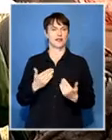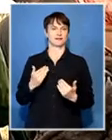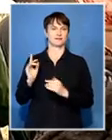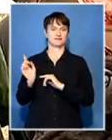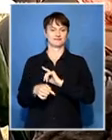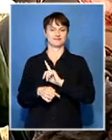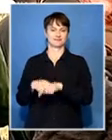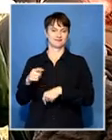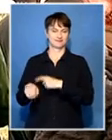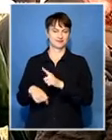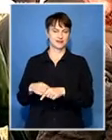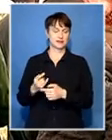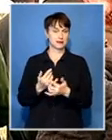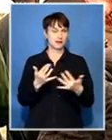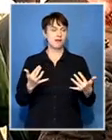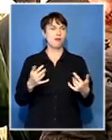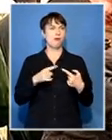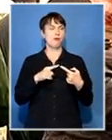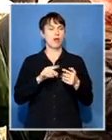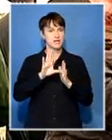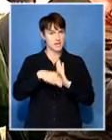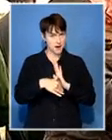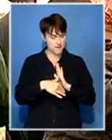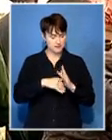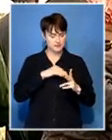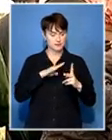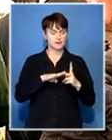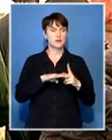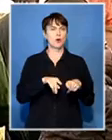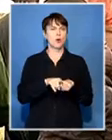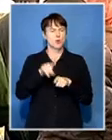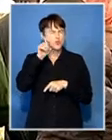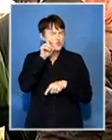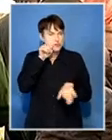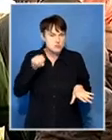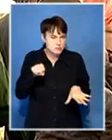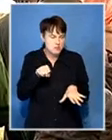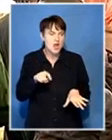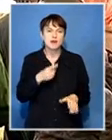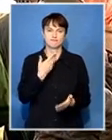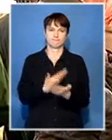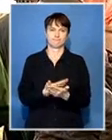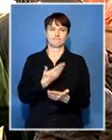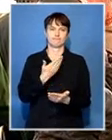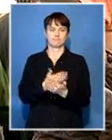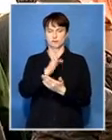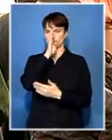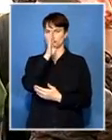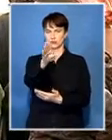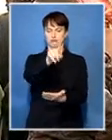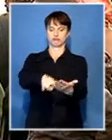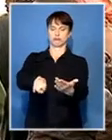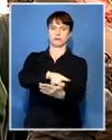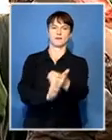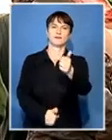is that elderly people the free and the disabled have been allowed to skip the queue and go straight inside and cast their vote however despite all that